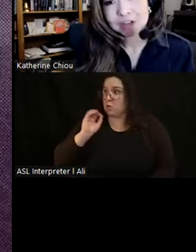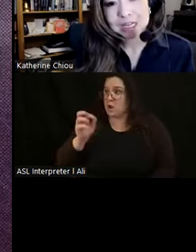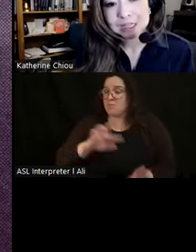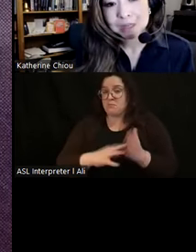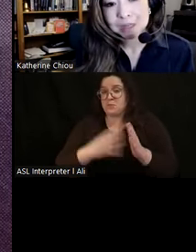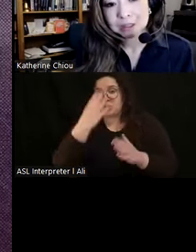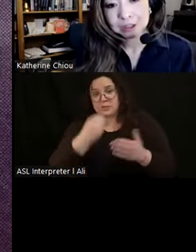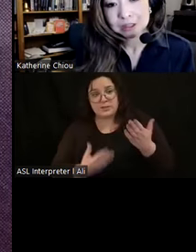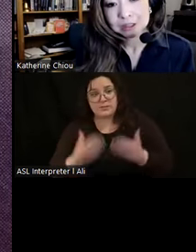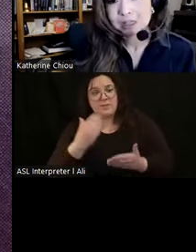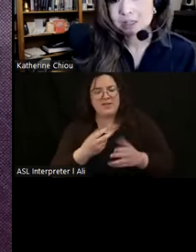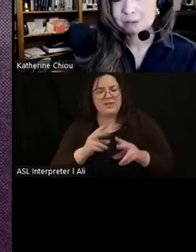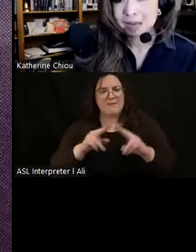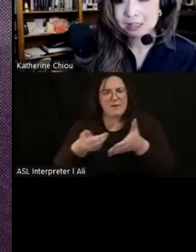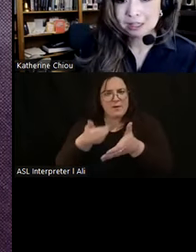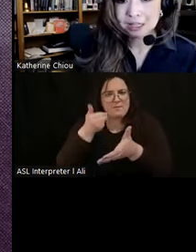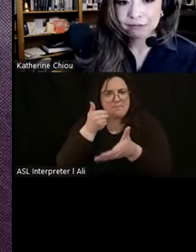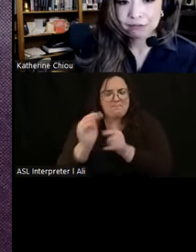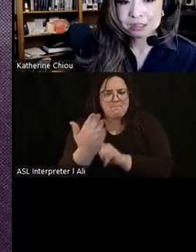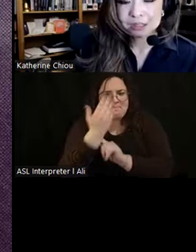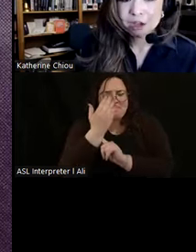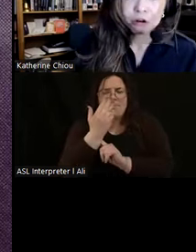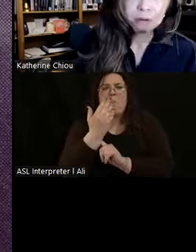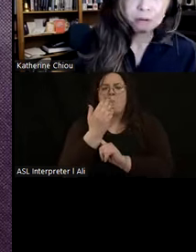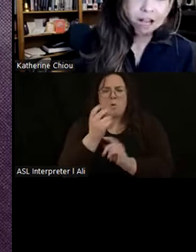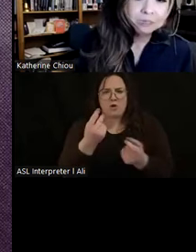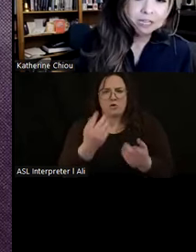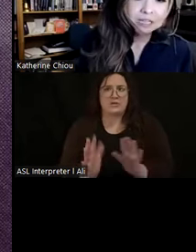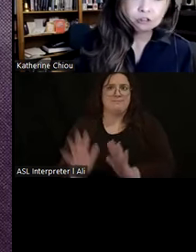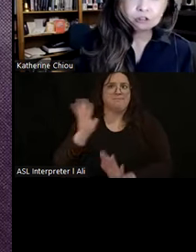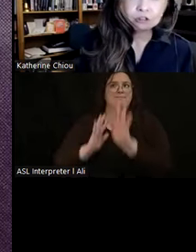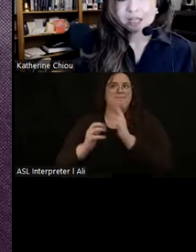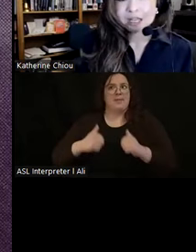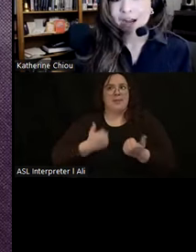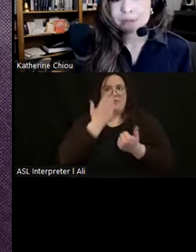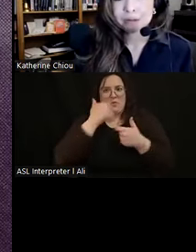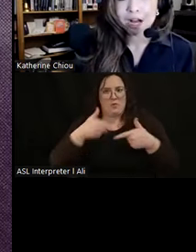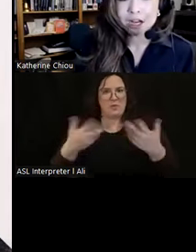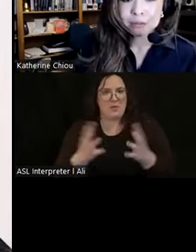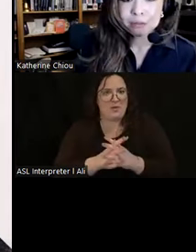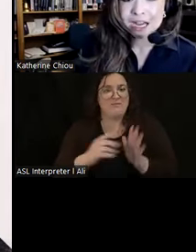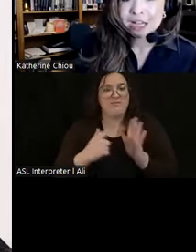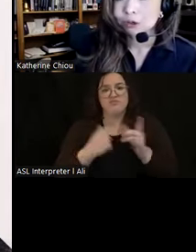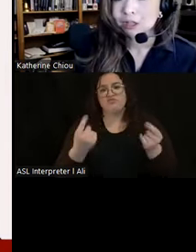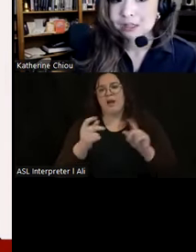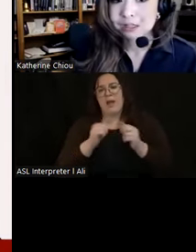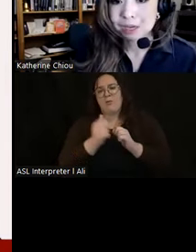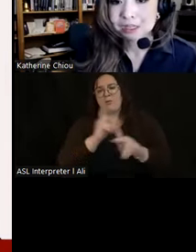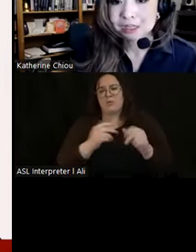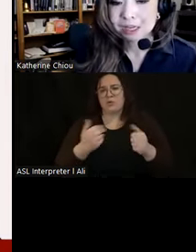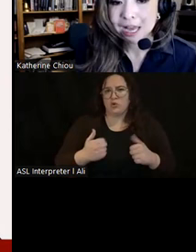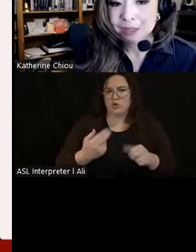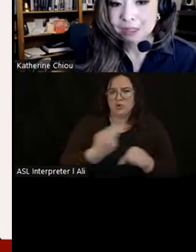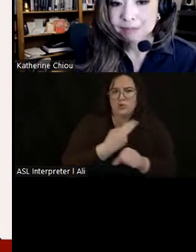us a very intimate look into the past life ways, or perhaps an understanding of how people occupied and utilized the